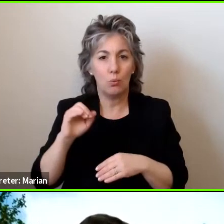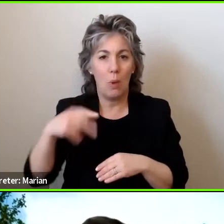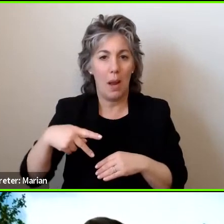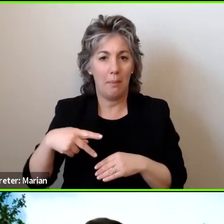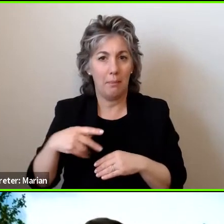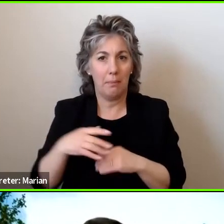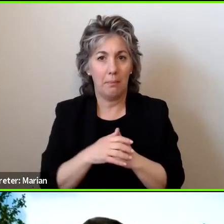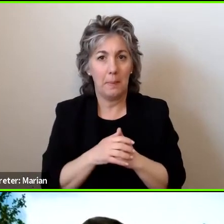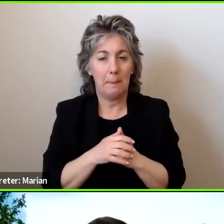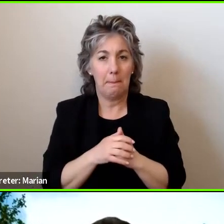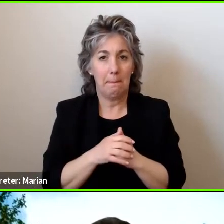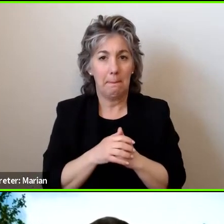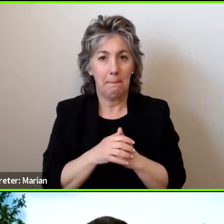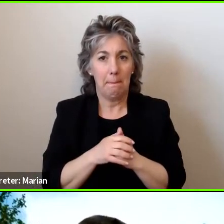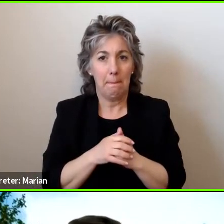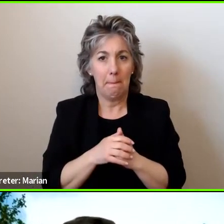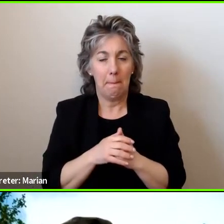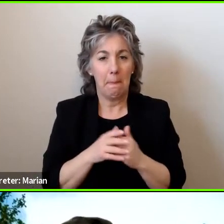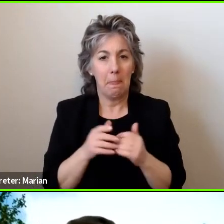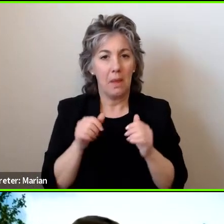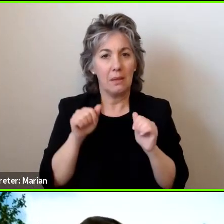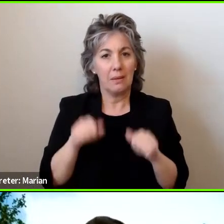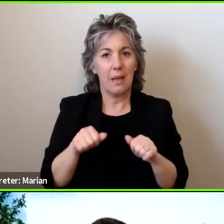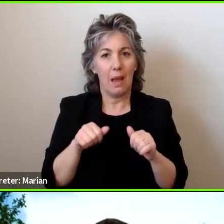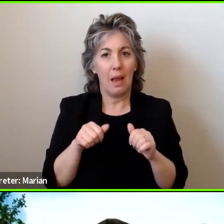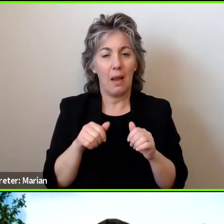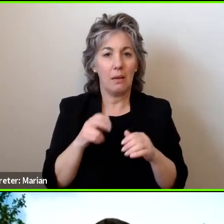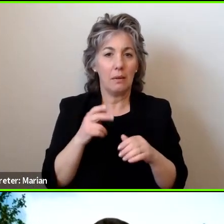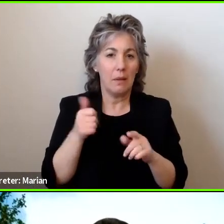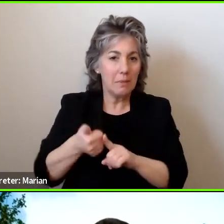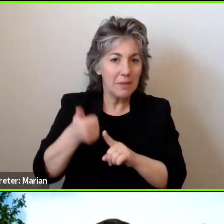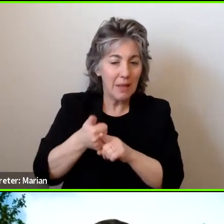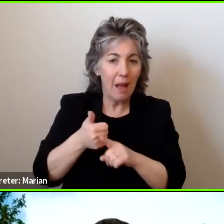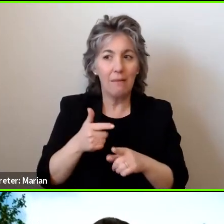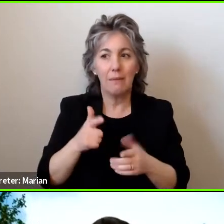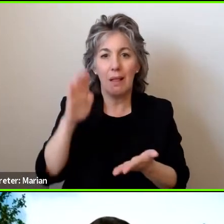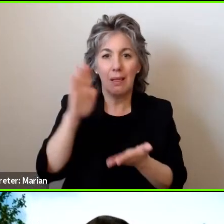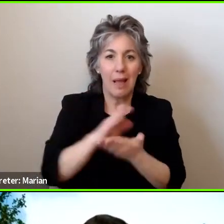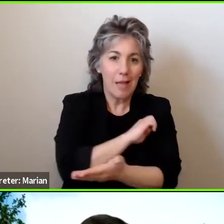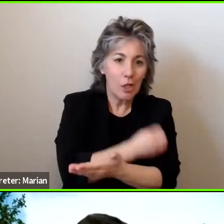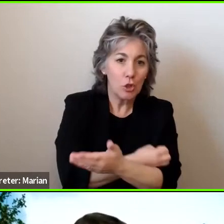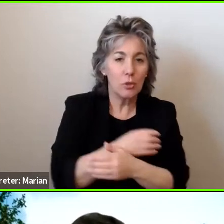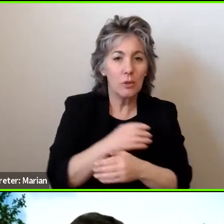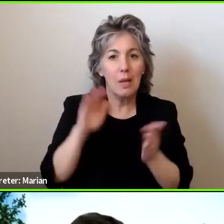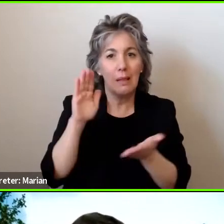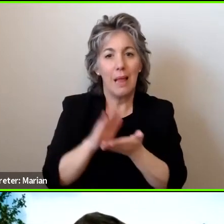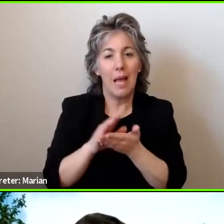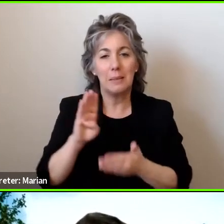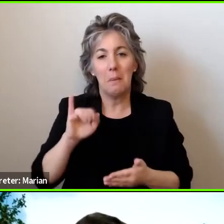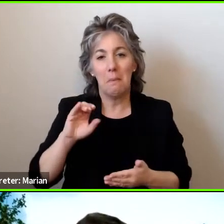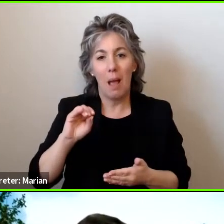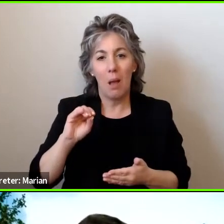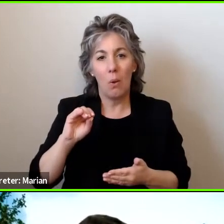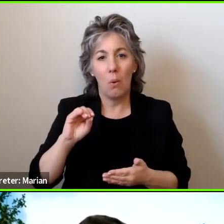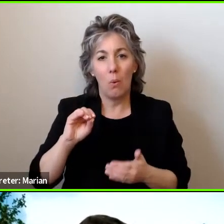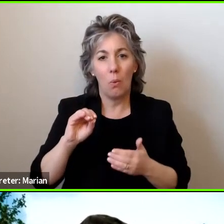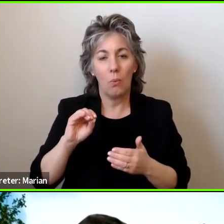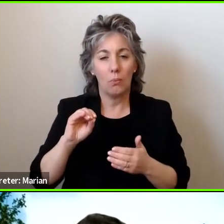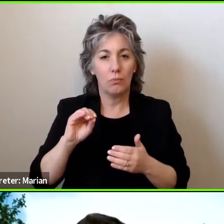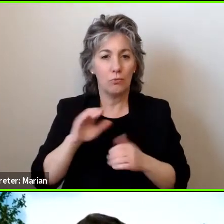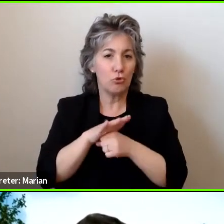do so more successfully with less energy and less biomechanical stress. But we did not study that in our research